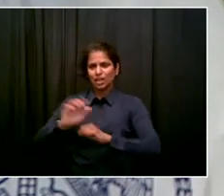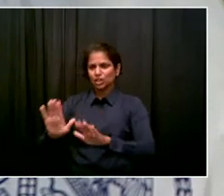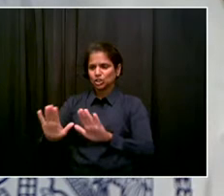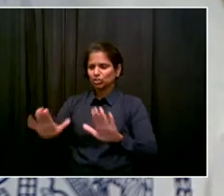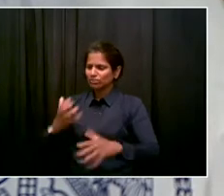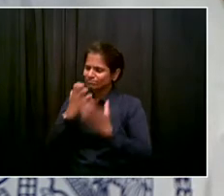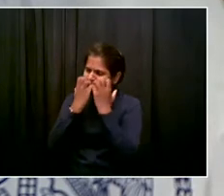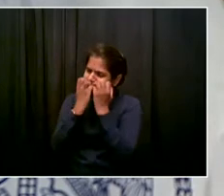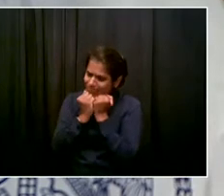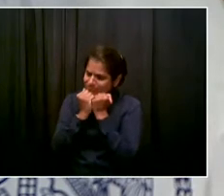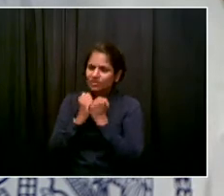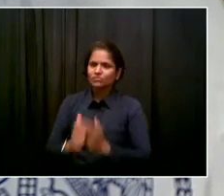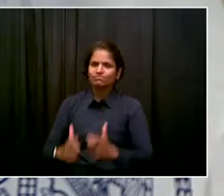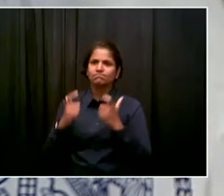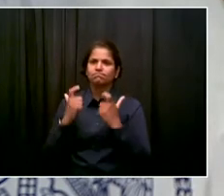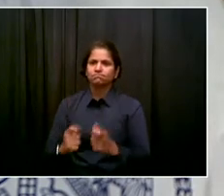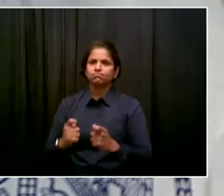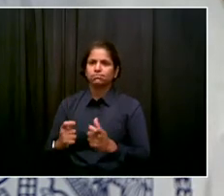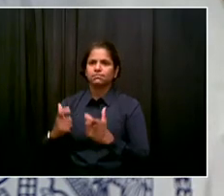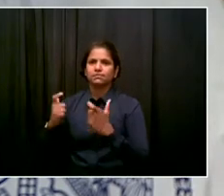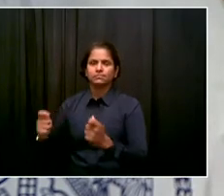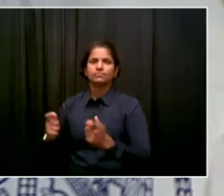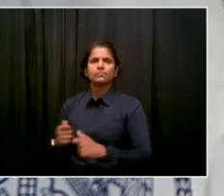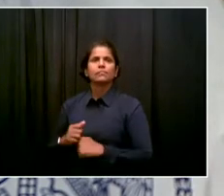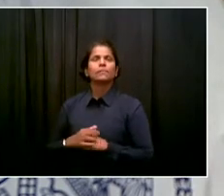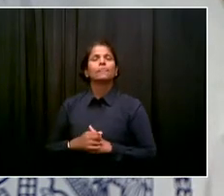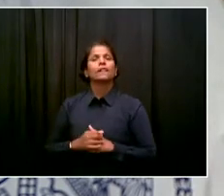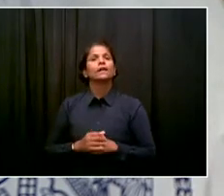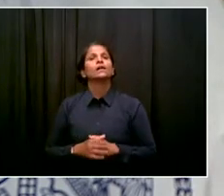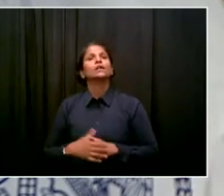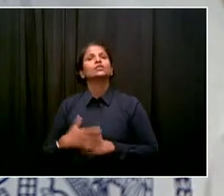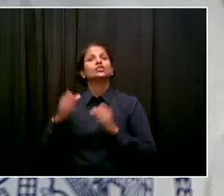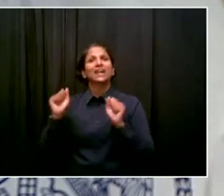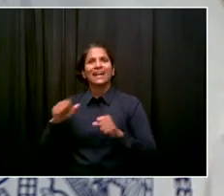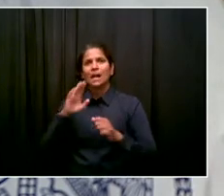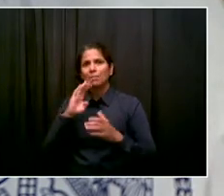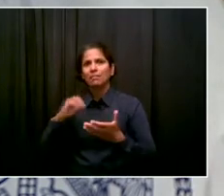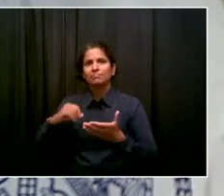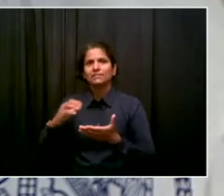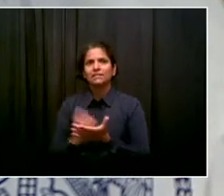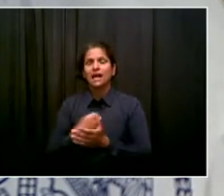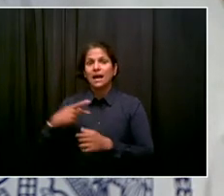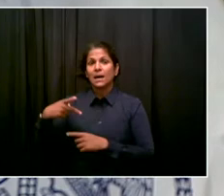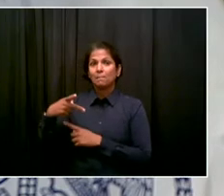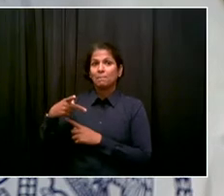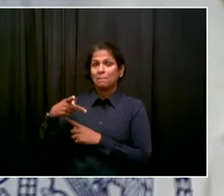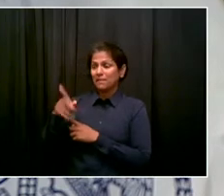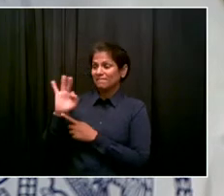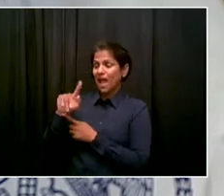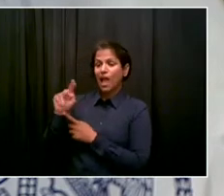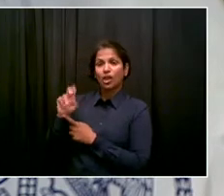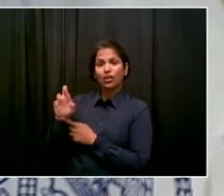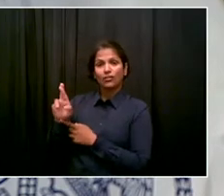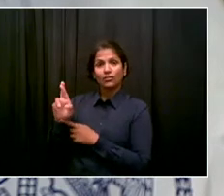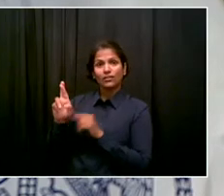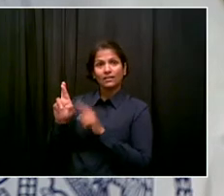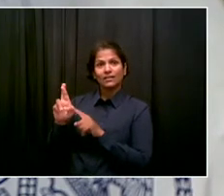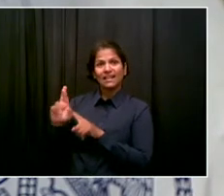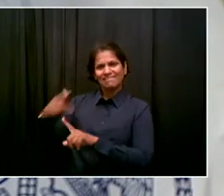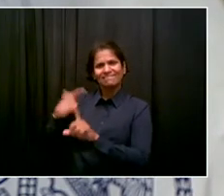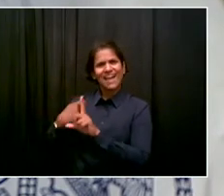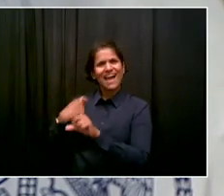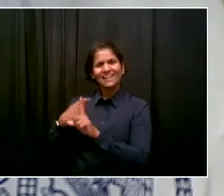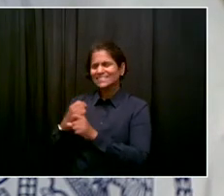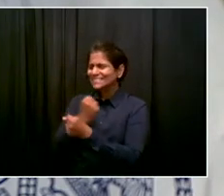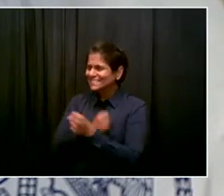safe. It's the Pfizer vaccine for kids 12 to 17. We want our kids safe. It's the number one thing we feel as parents. Here's a